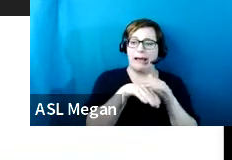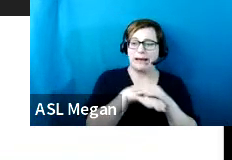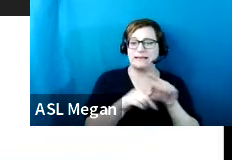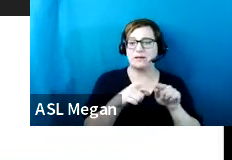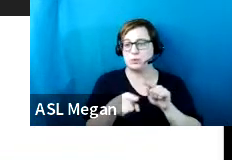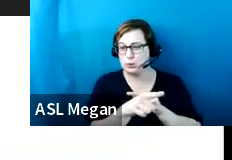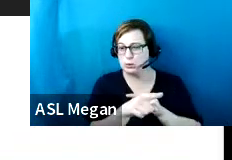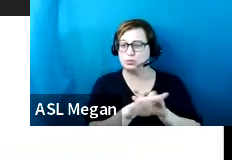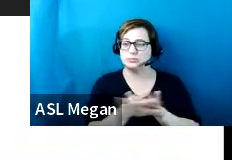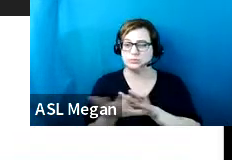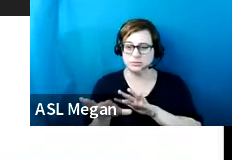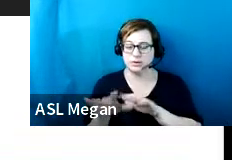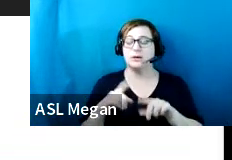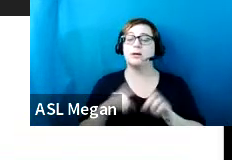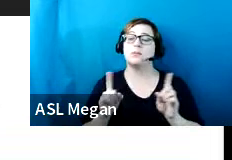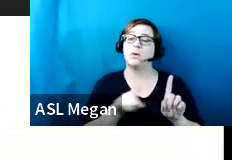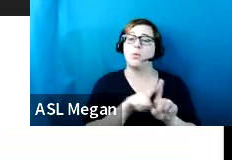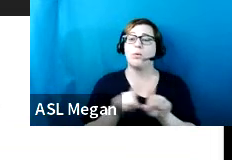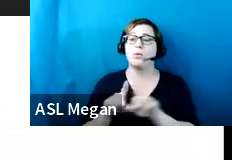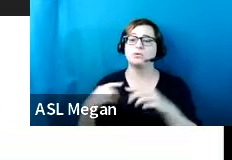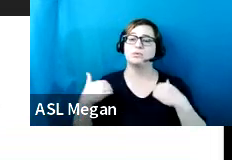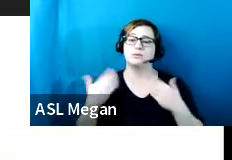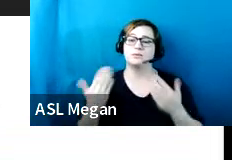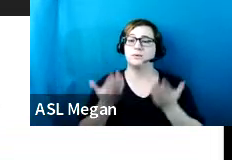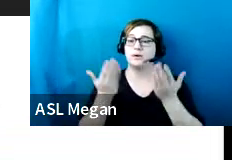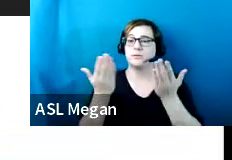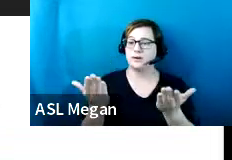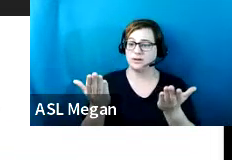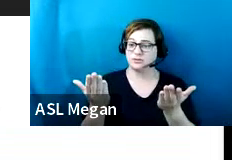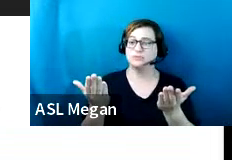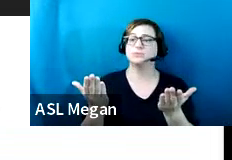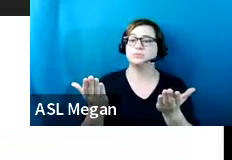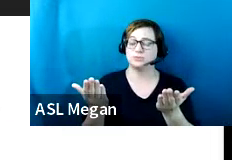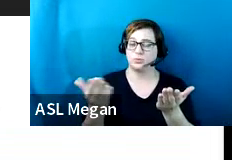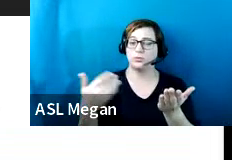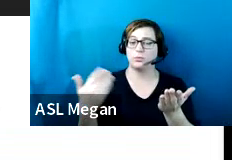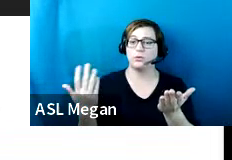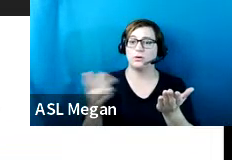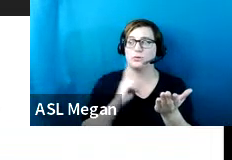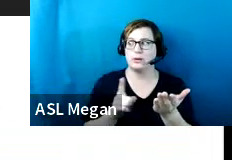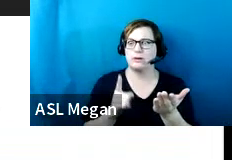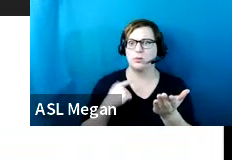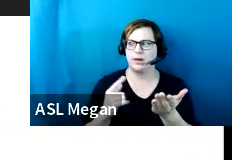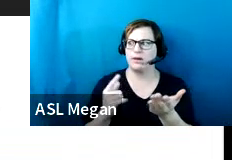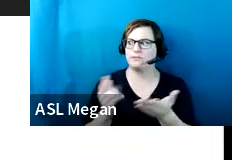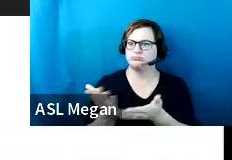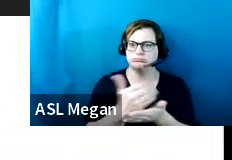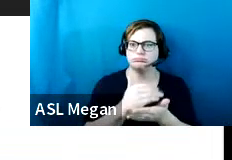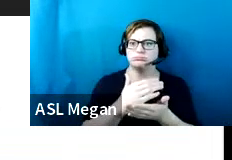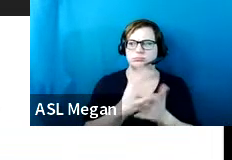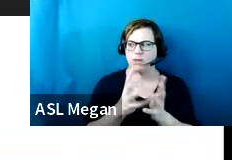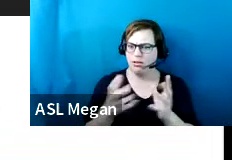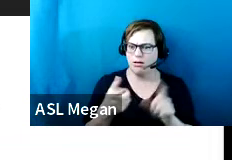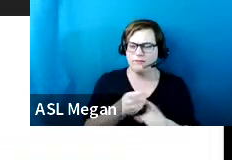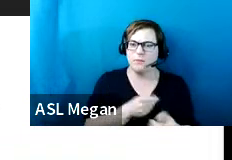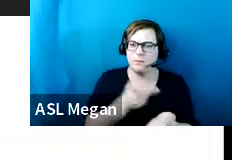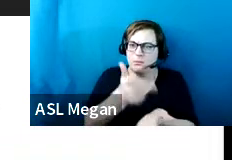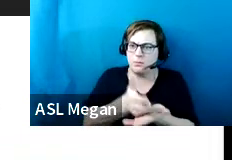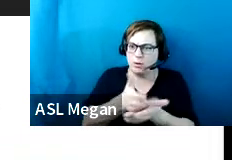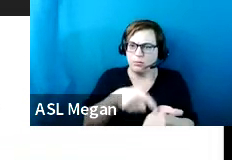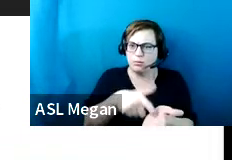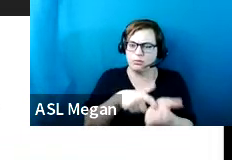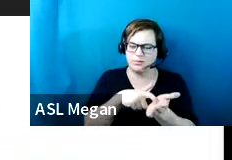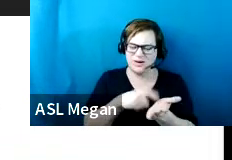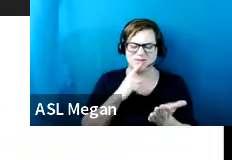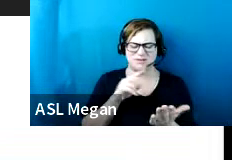But also we have recommendations where we've taken a lot from the parking requirements and